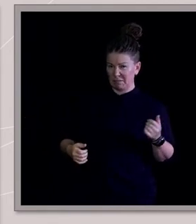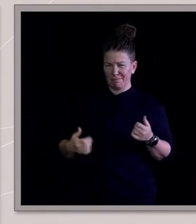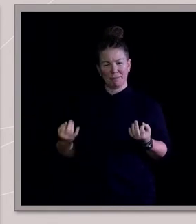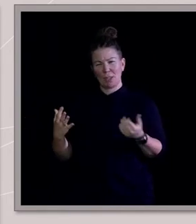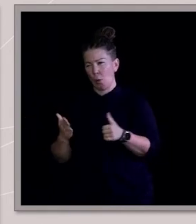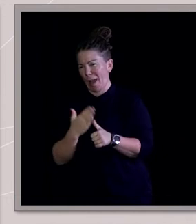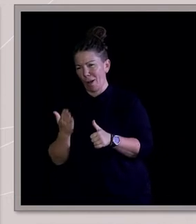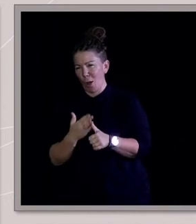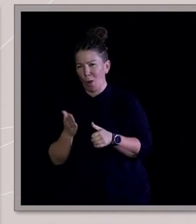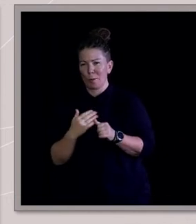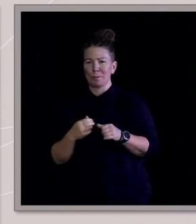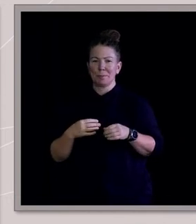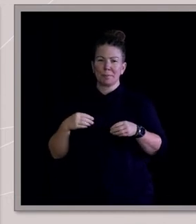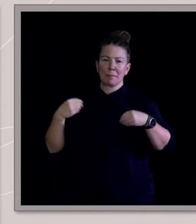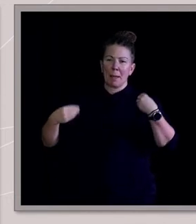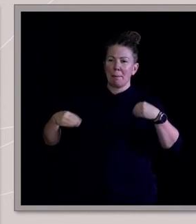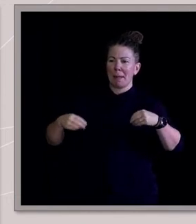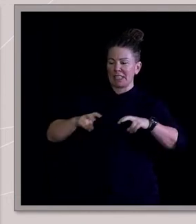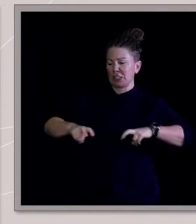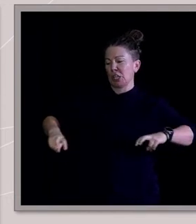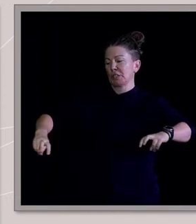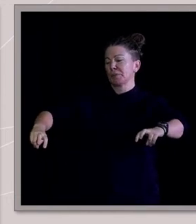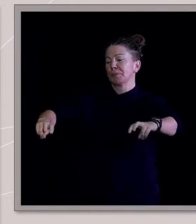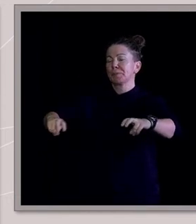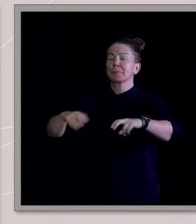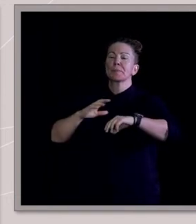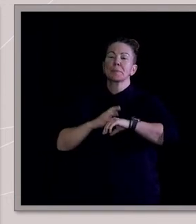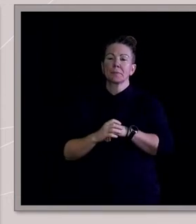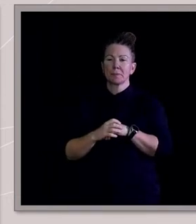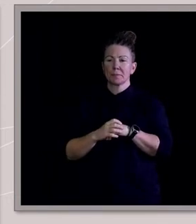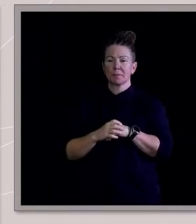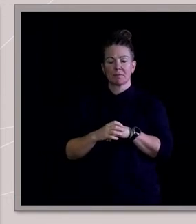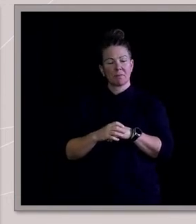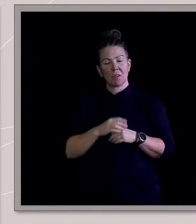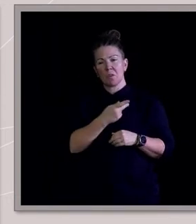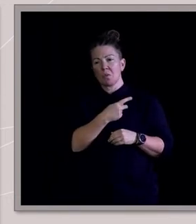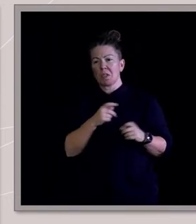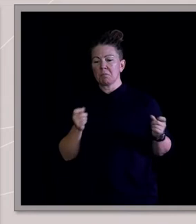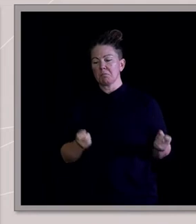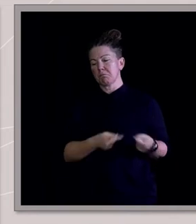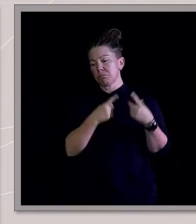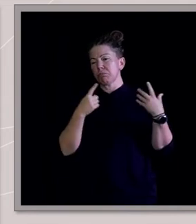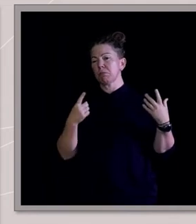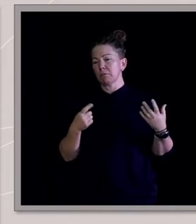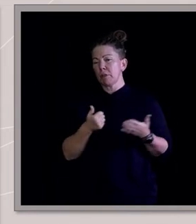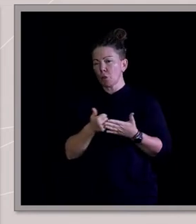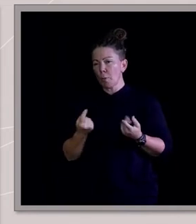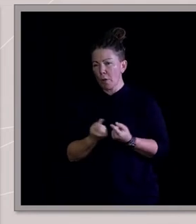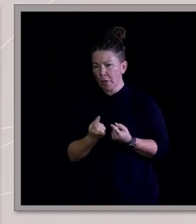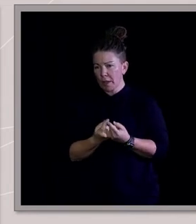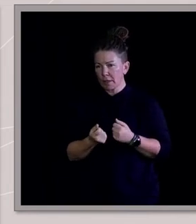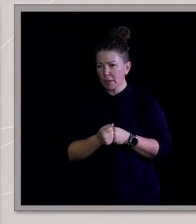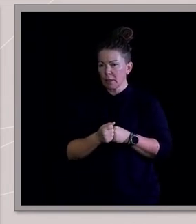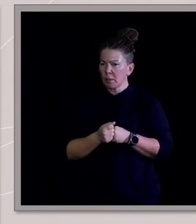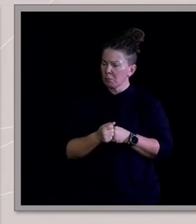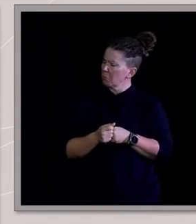plastic chairs around the backyard. And we started sort of lying up about the normal thing for us, which was you're not being a good